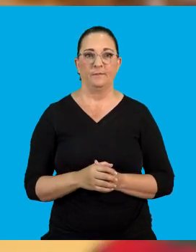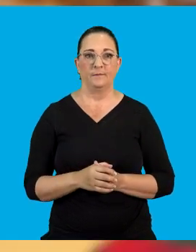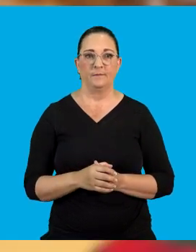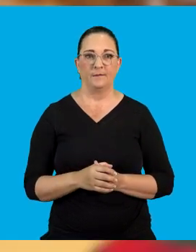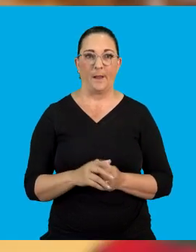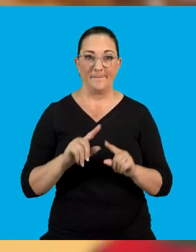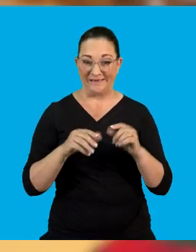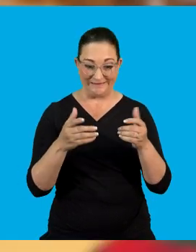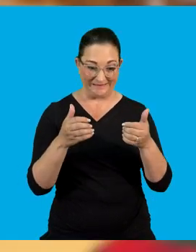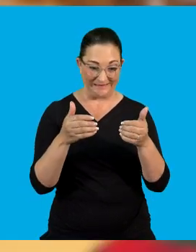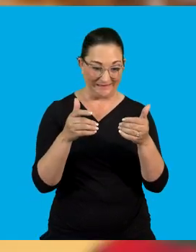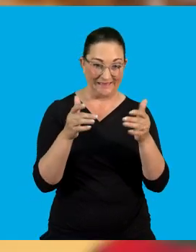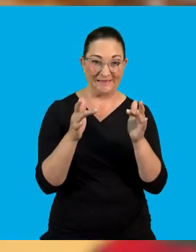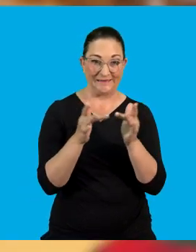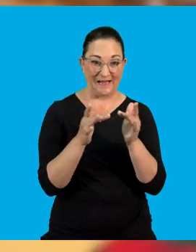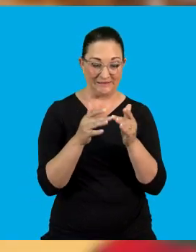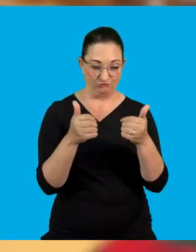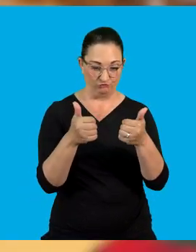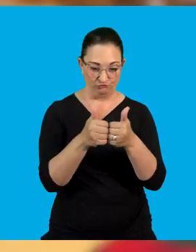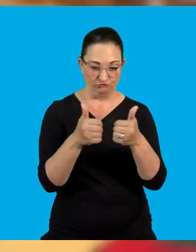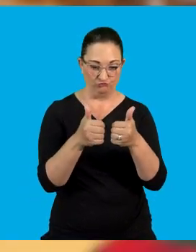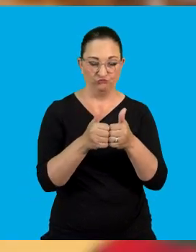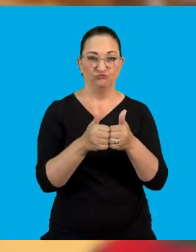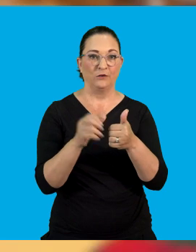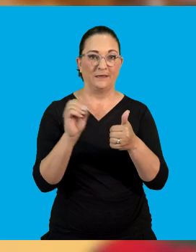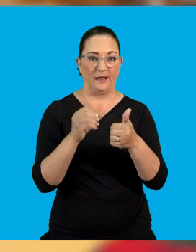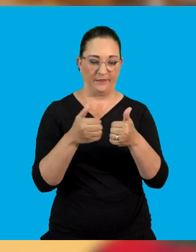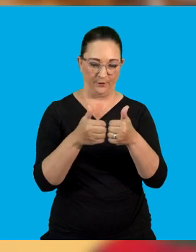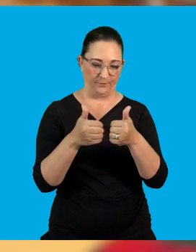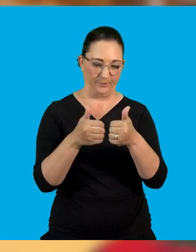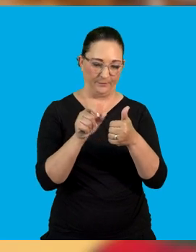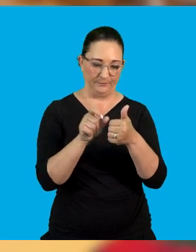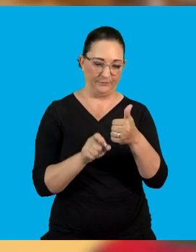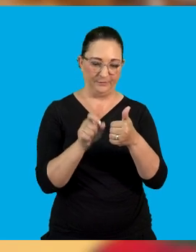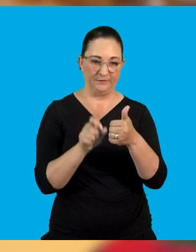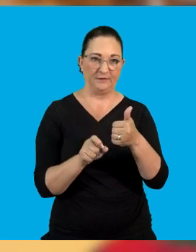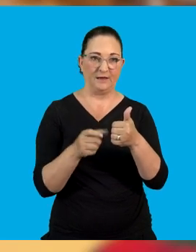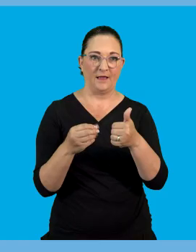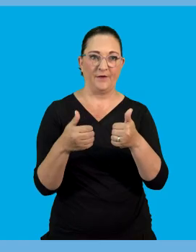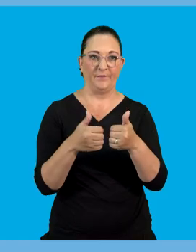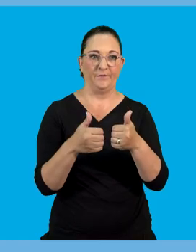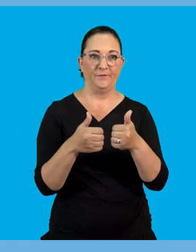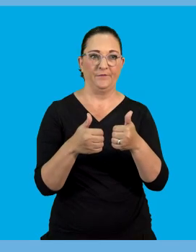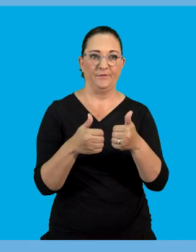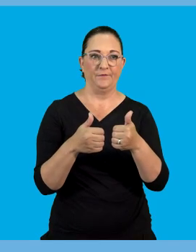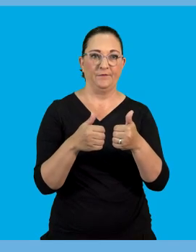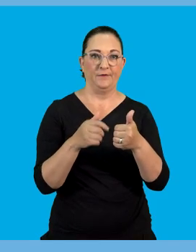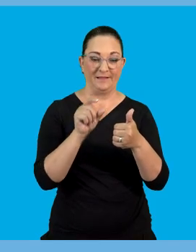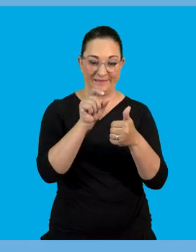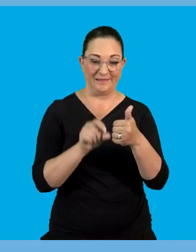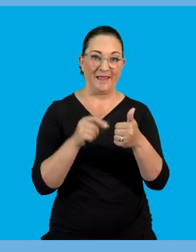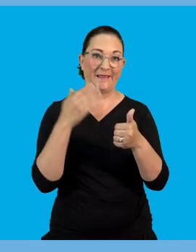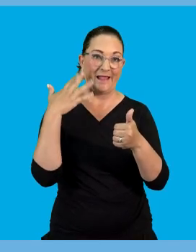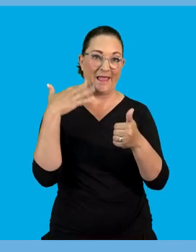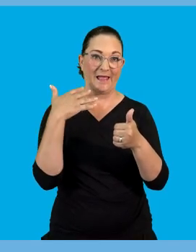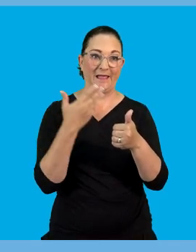substance to the other without those substances being touched or without those substances touching each other they can heat the air